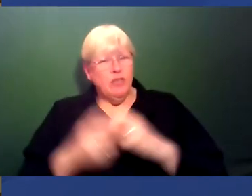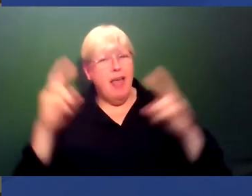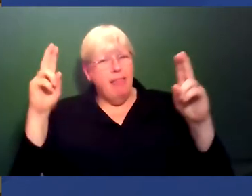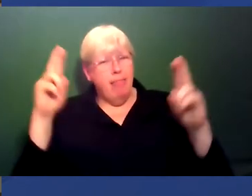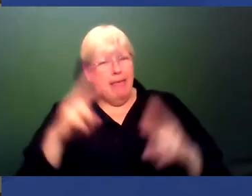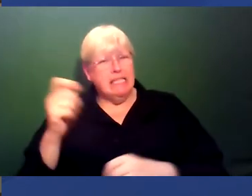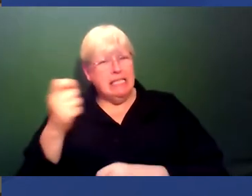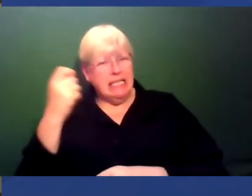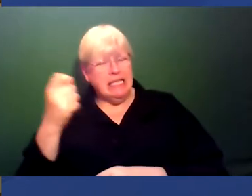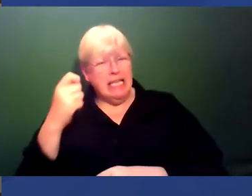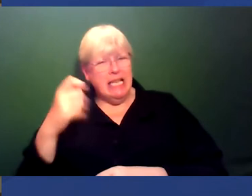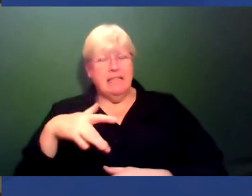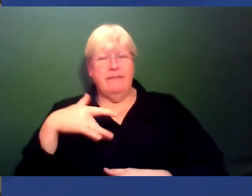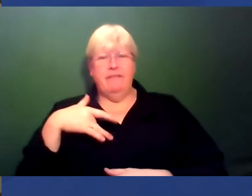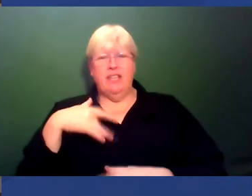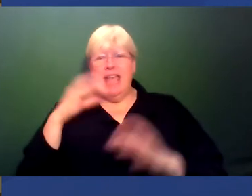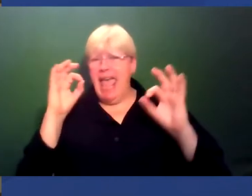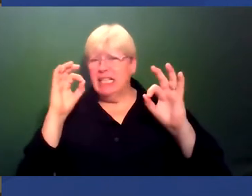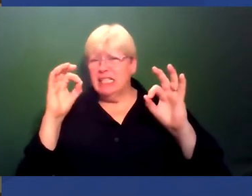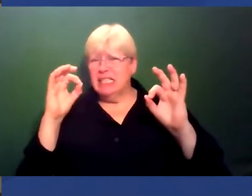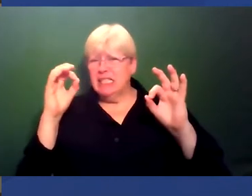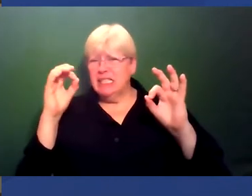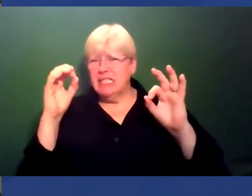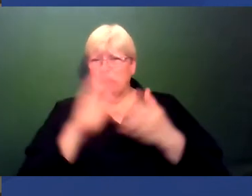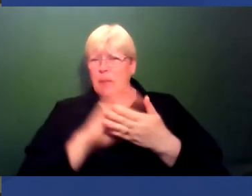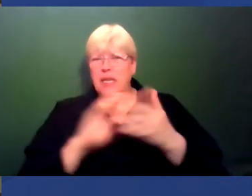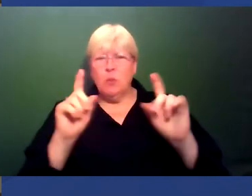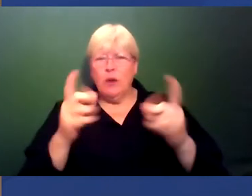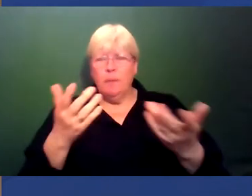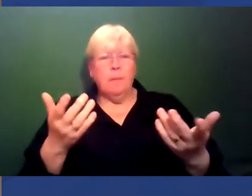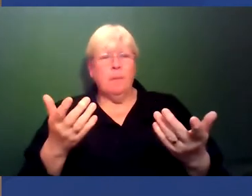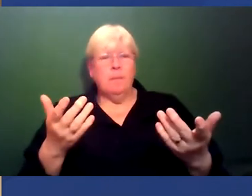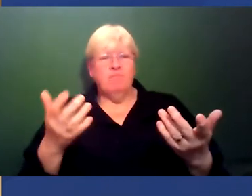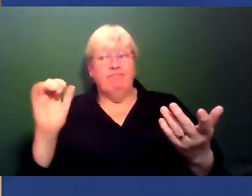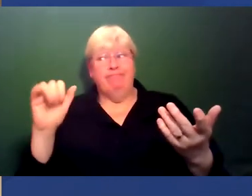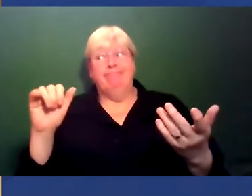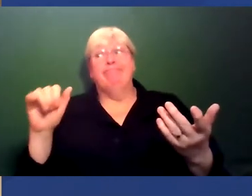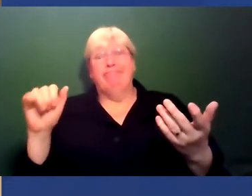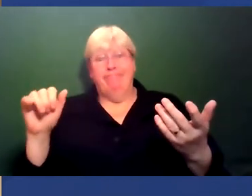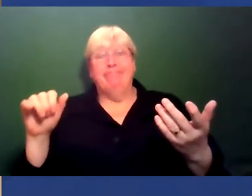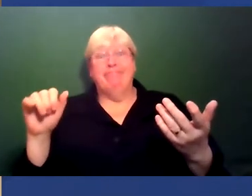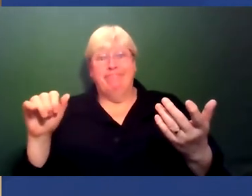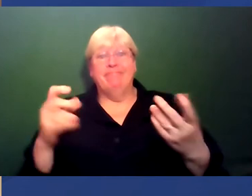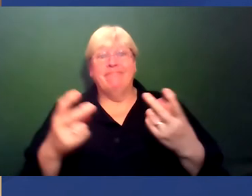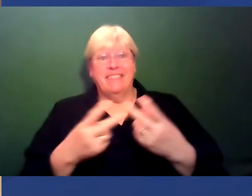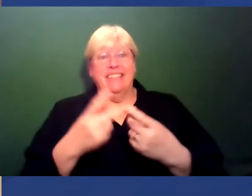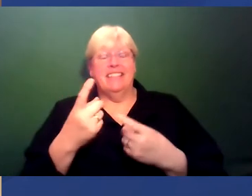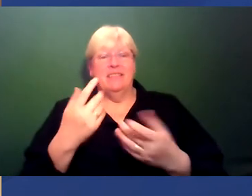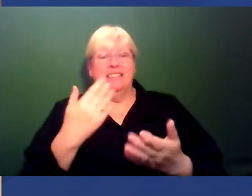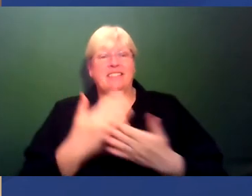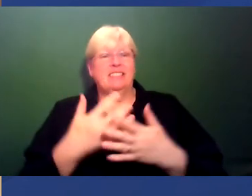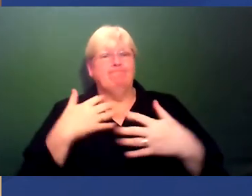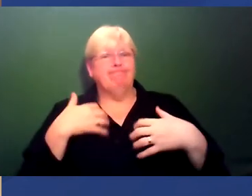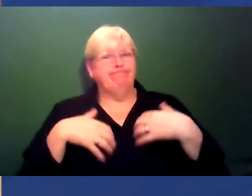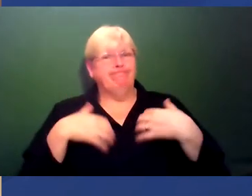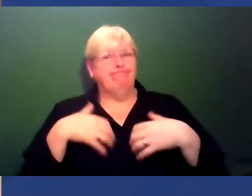question the idea of excellence. Is there a different yardstick? Yeah. This is another one of my, this is one of my hobby horses,